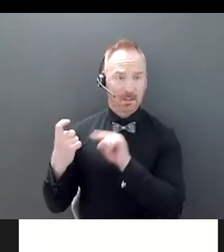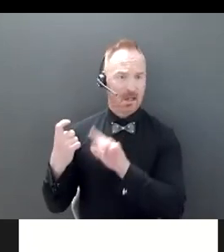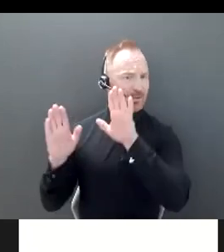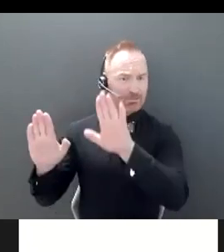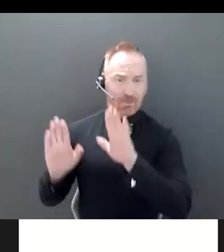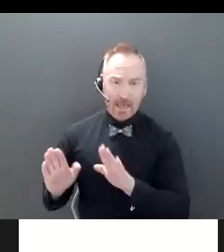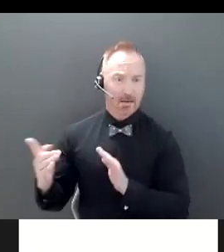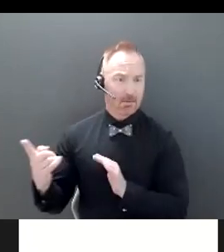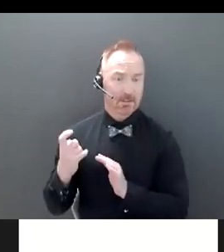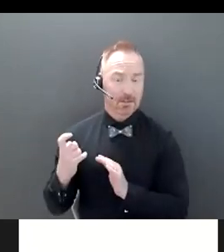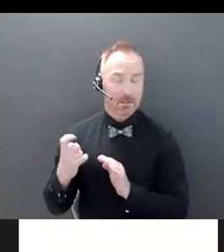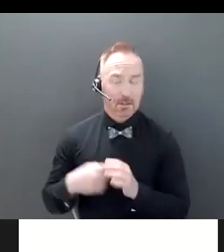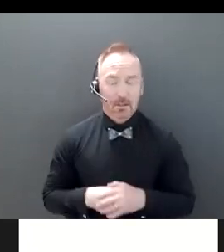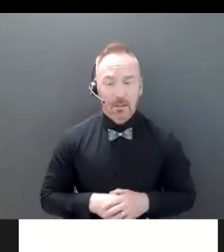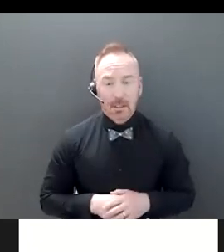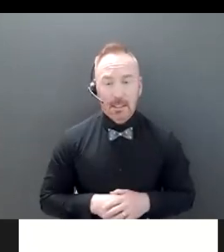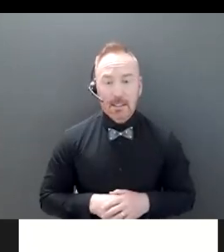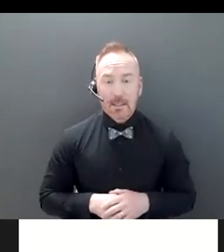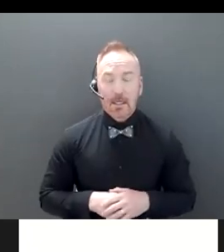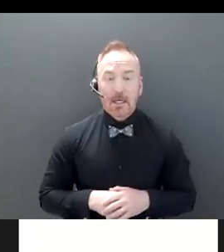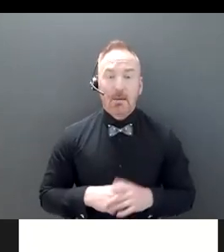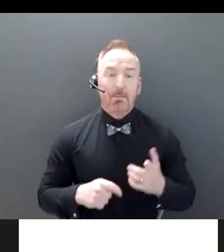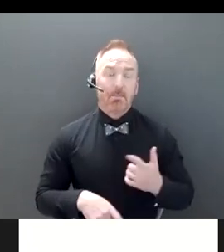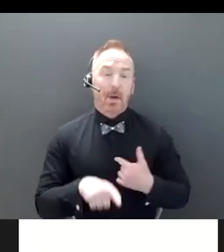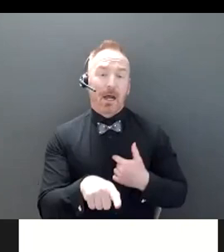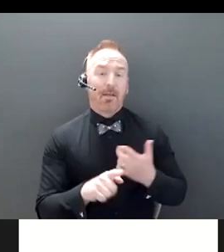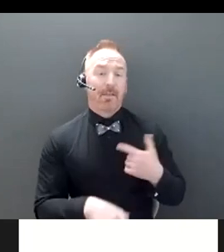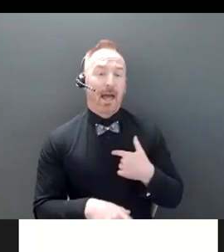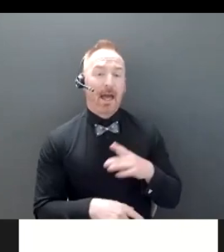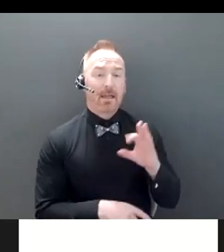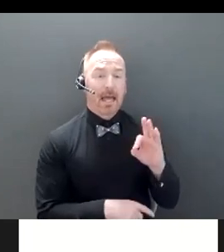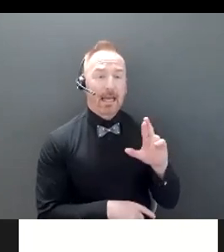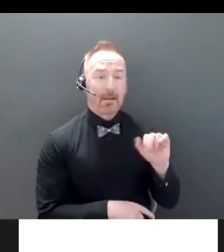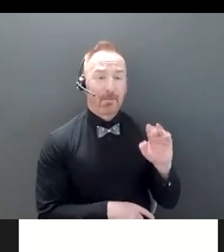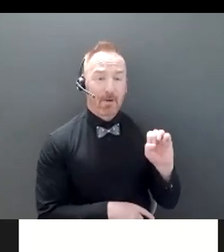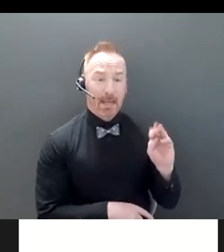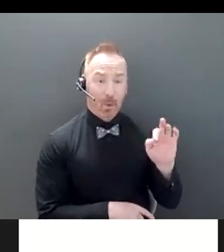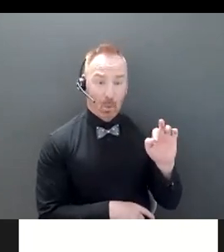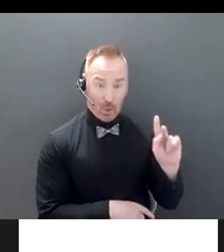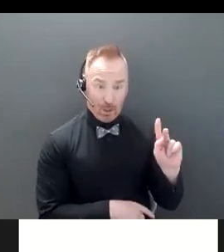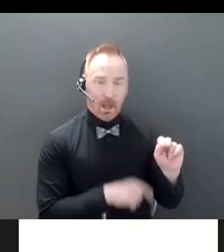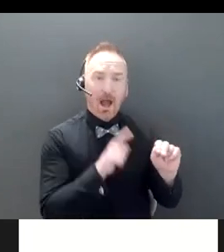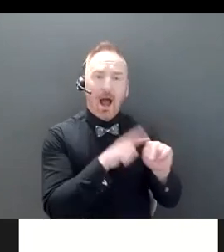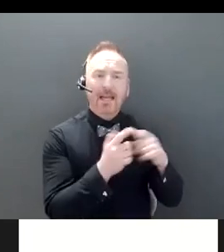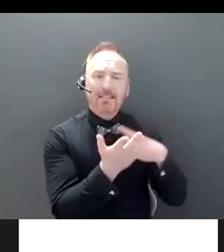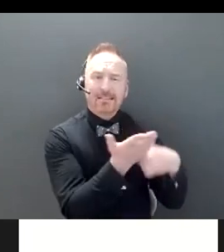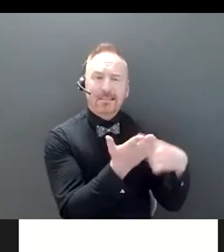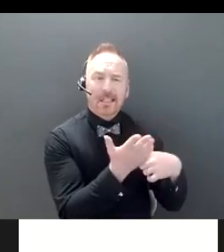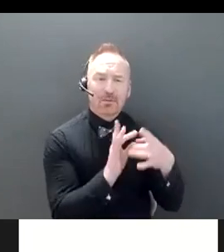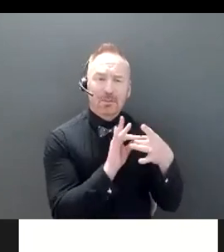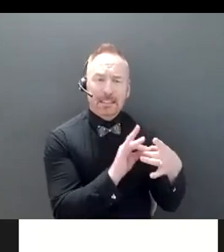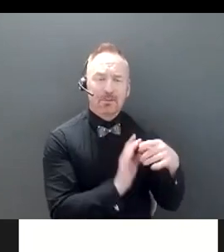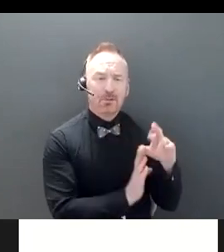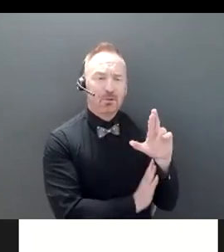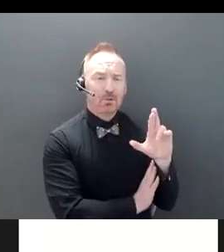change that the regulatory framework that I spoke about and presented on will bring about is, is the fact that